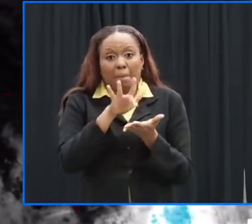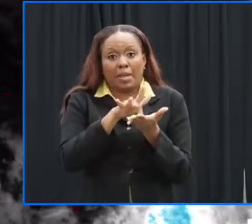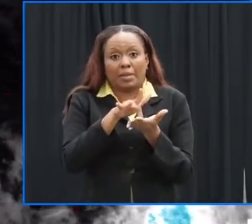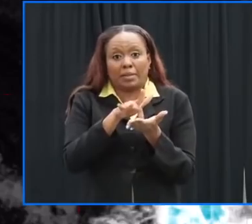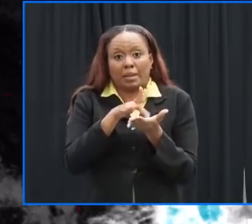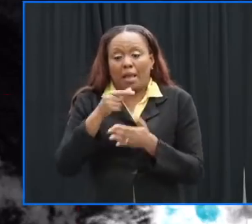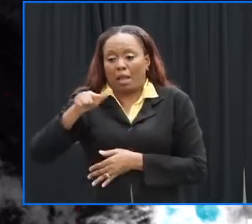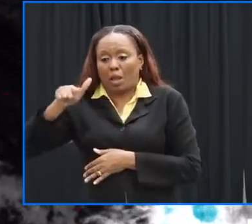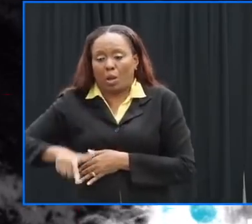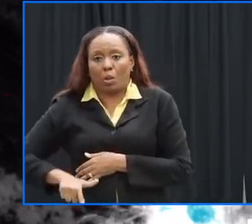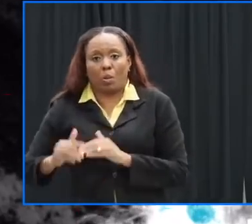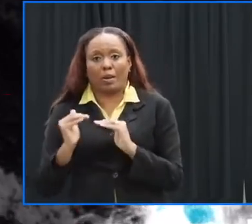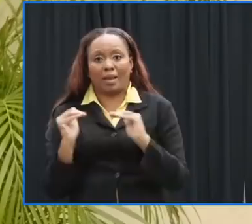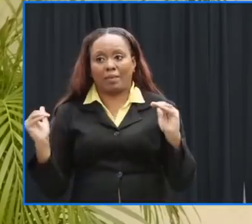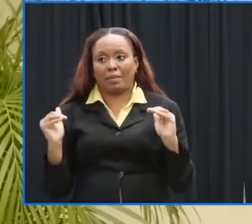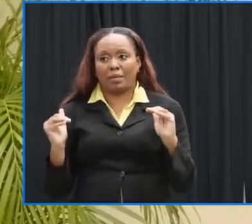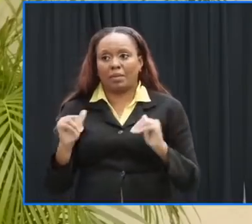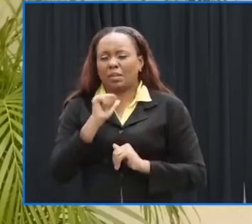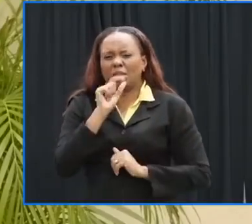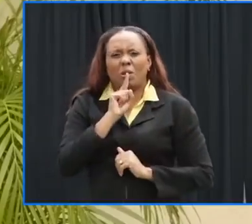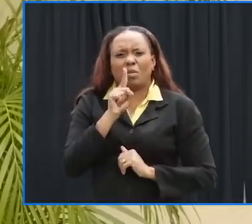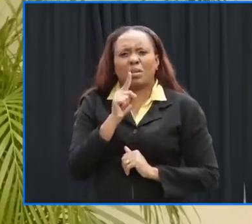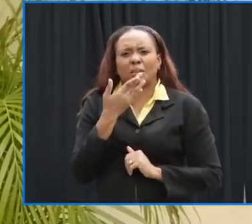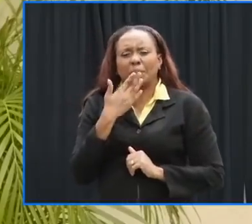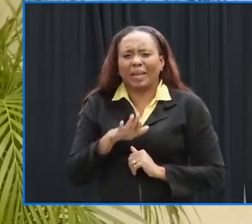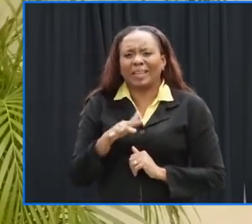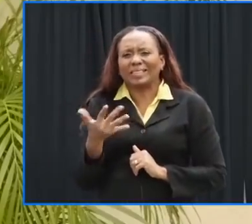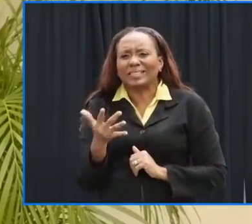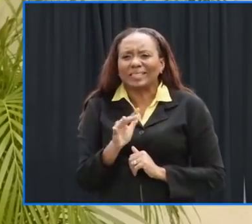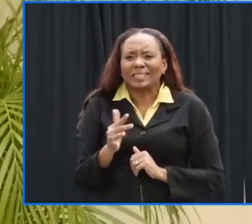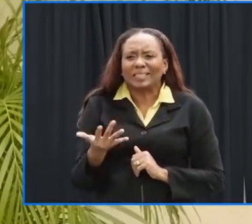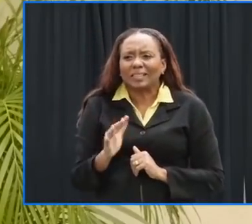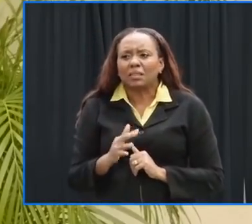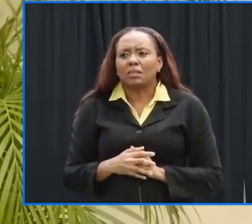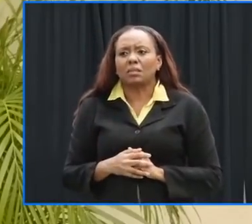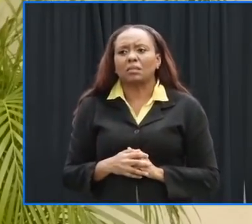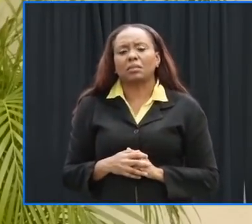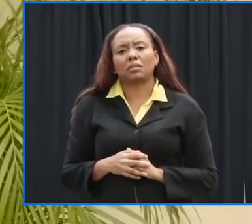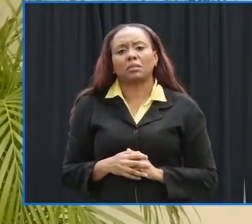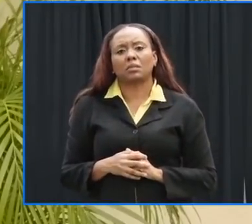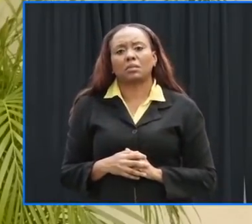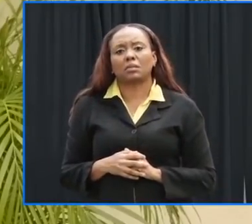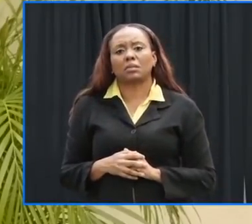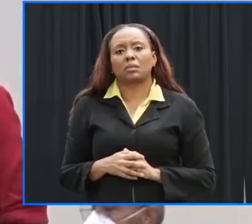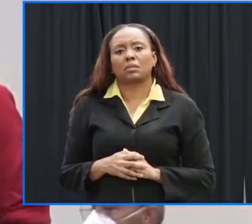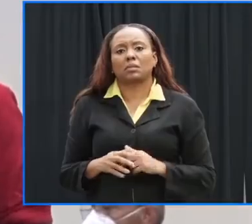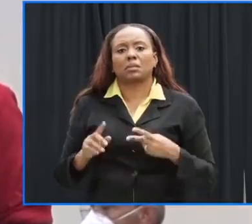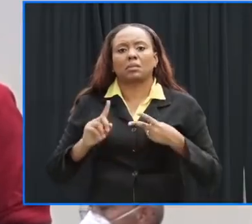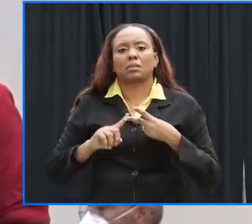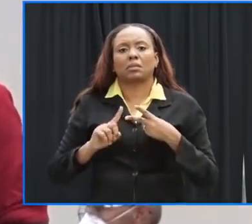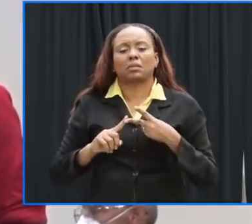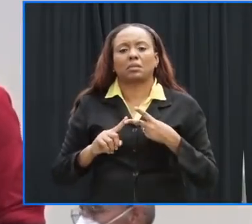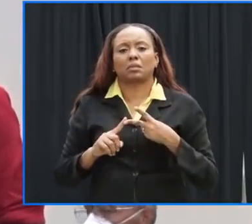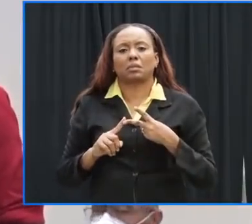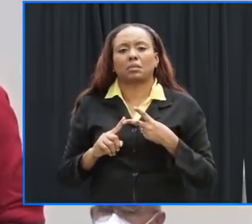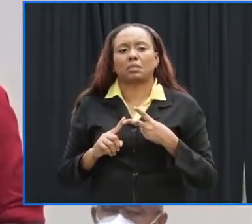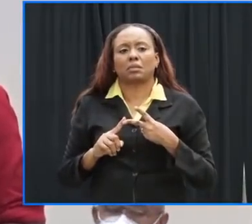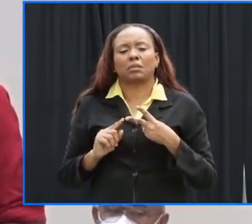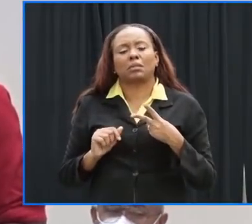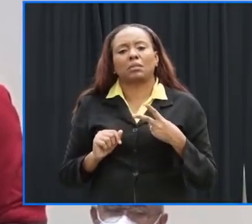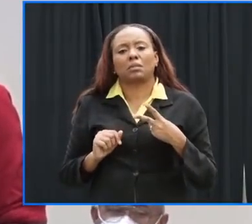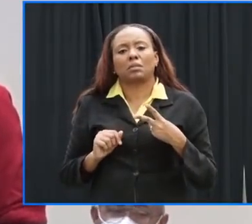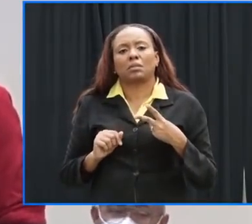that's not um that's not as bad as it can be in terms of being pulled apart and finally how possible is this